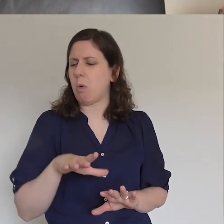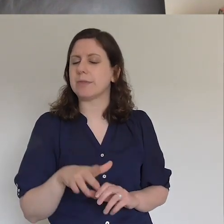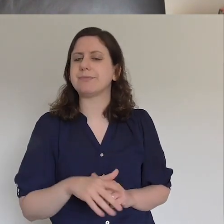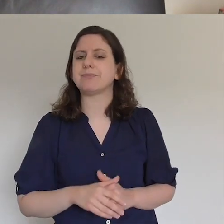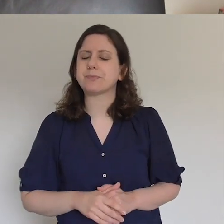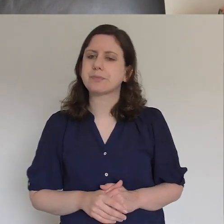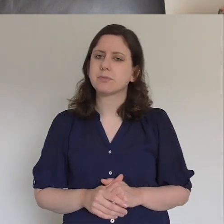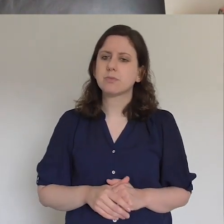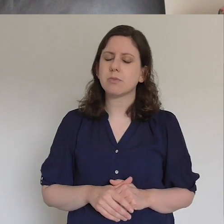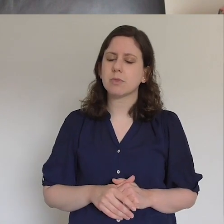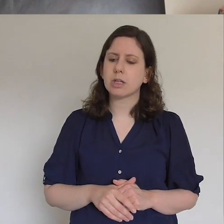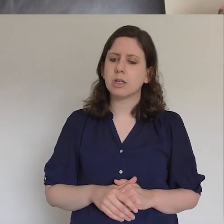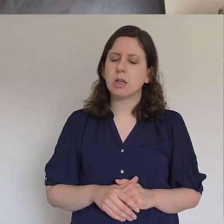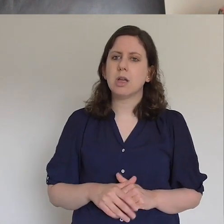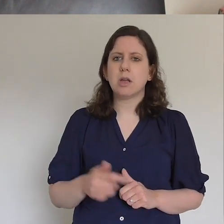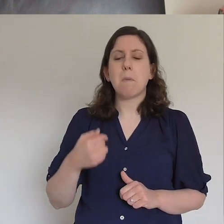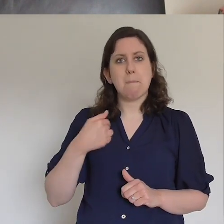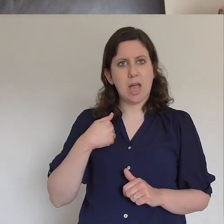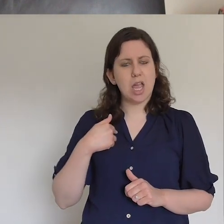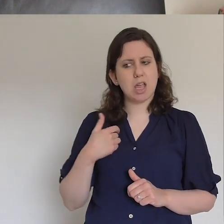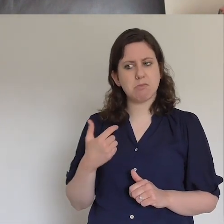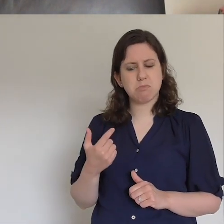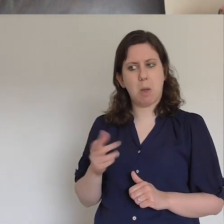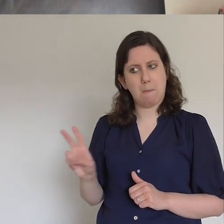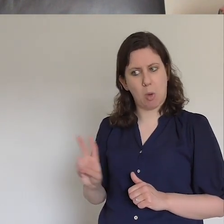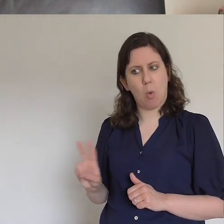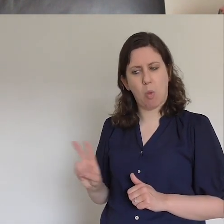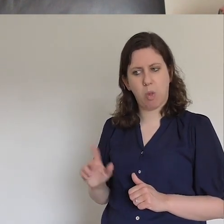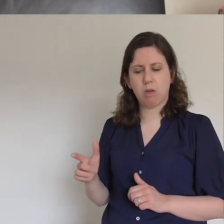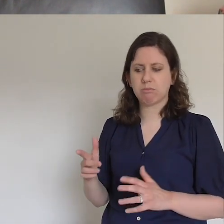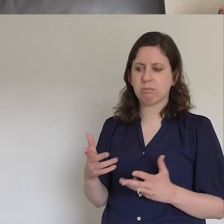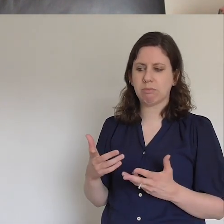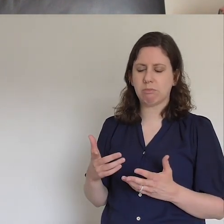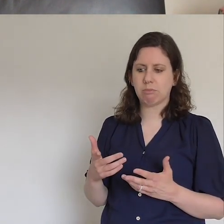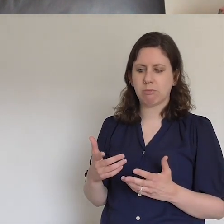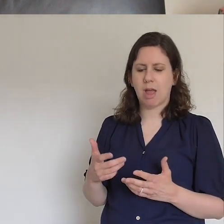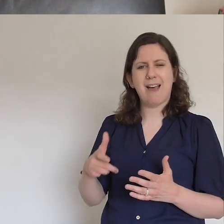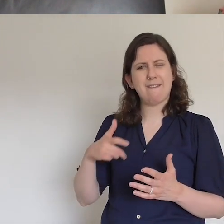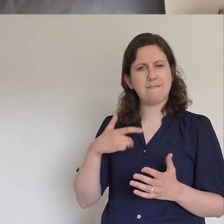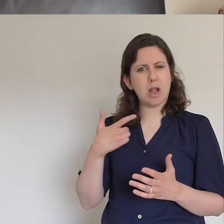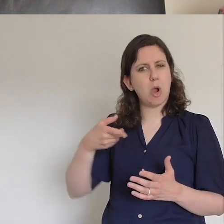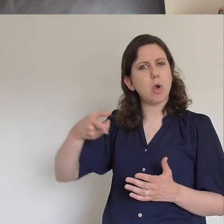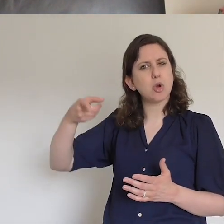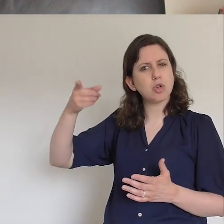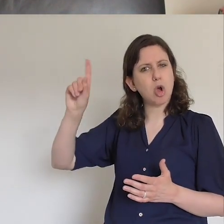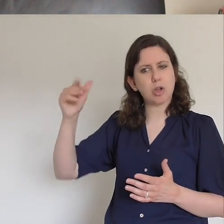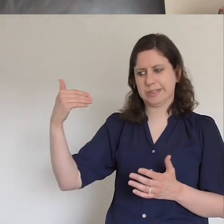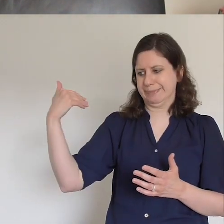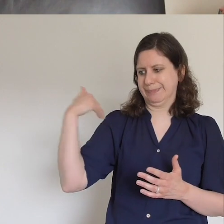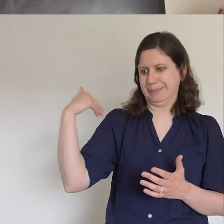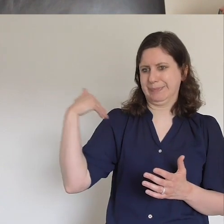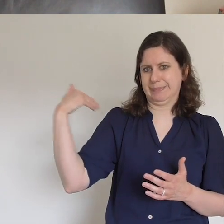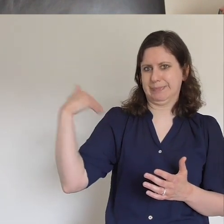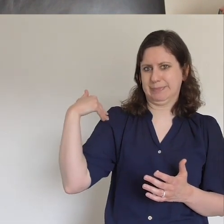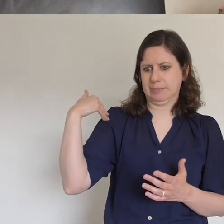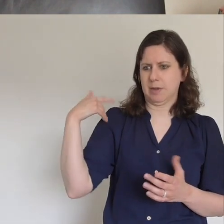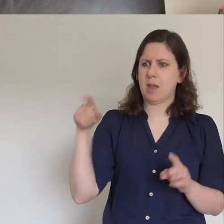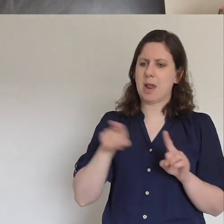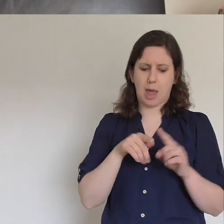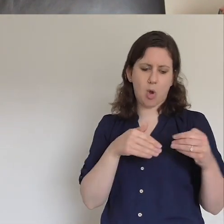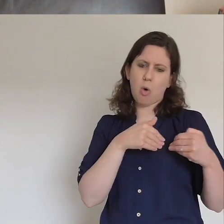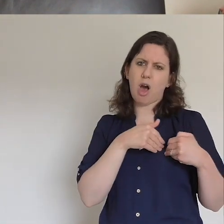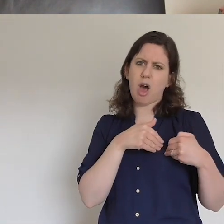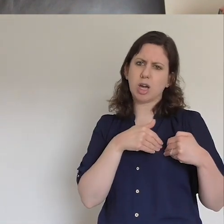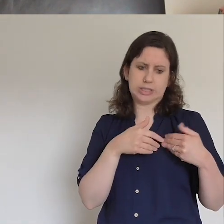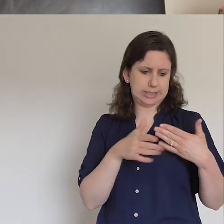I feel personally just us sat here that the Lord is knocking on the door of your heart and whether you respond right now in prayer or whether you do